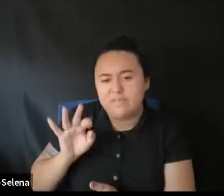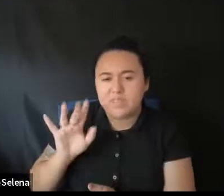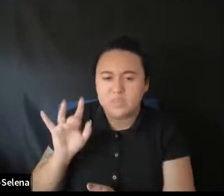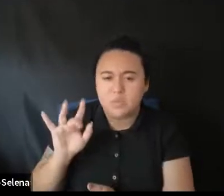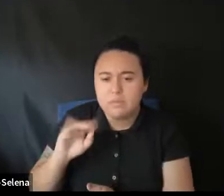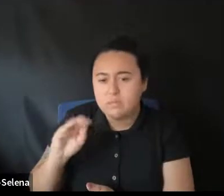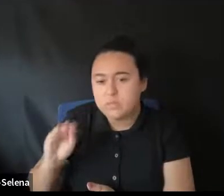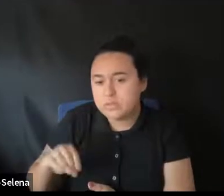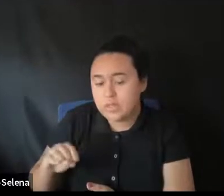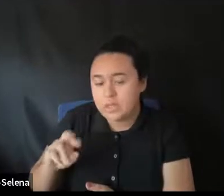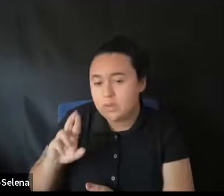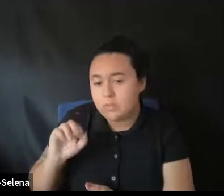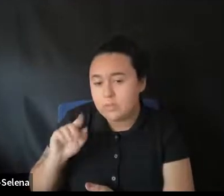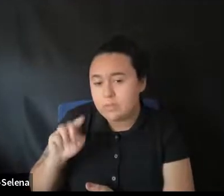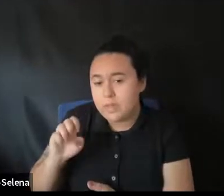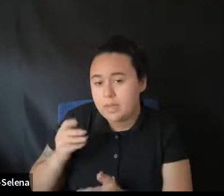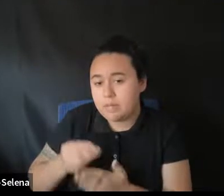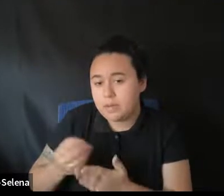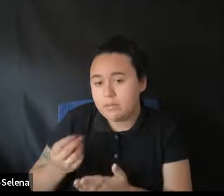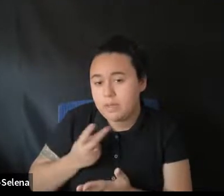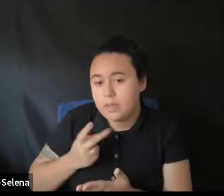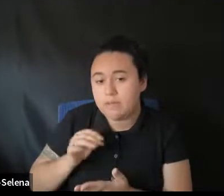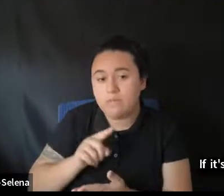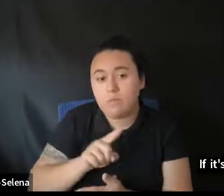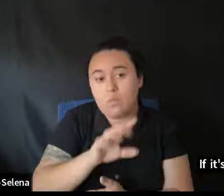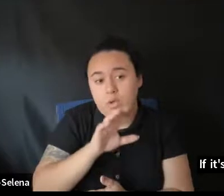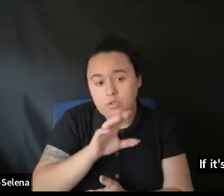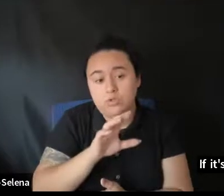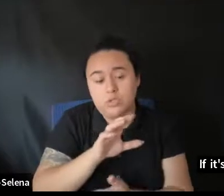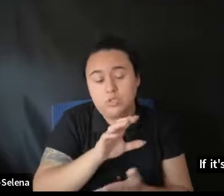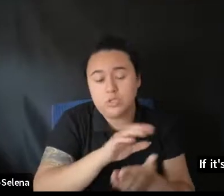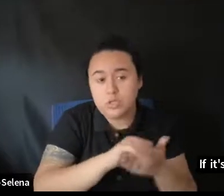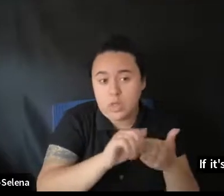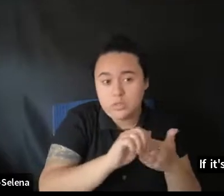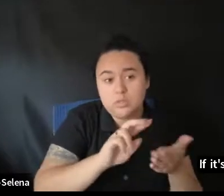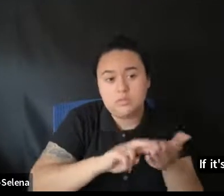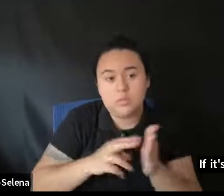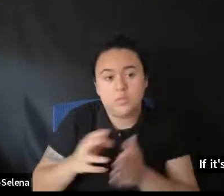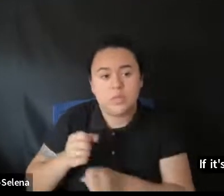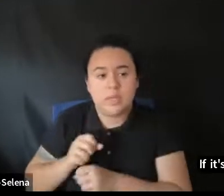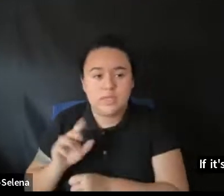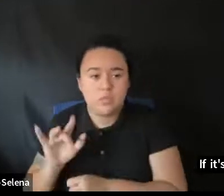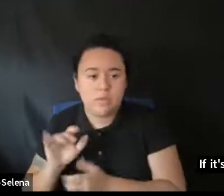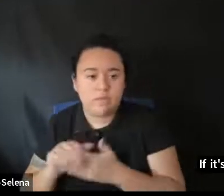Rebate. Then if you spend $100. You'll get $25 back. Quite simple.